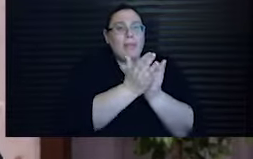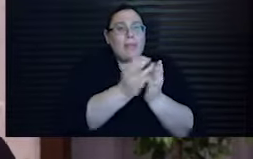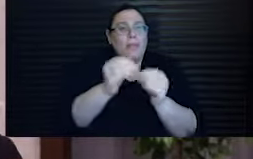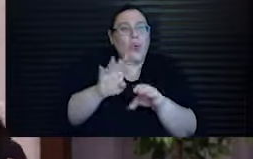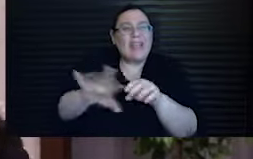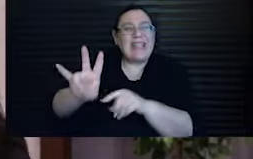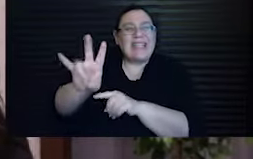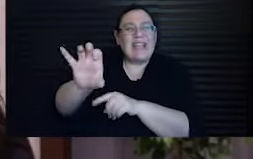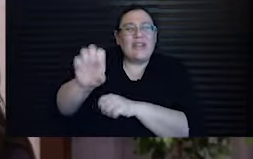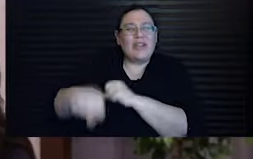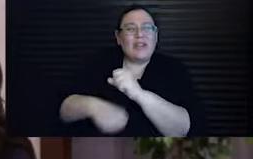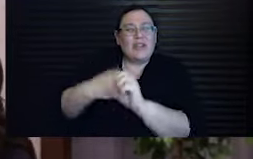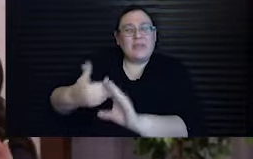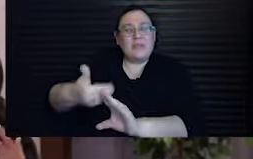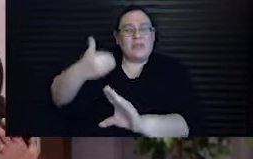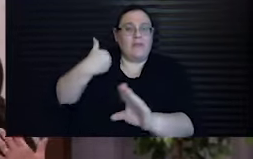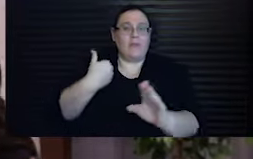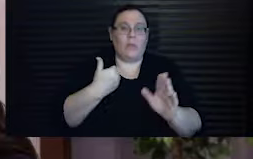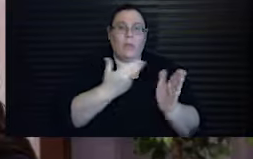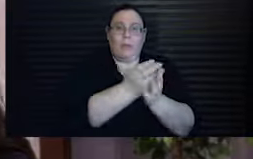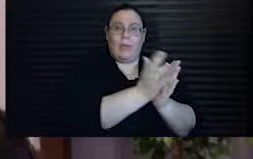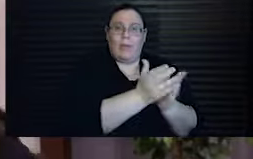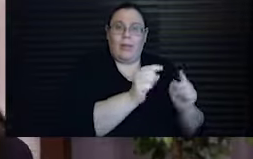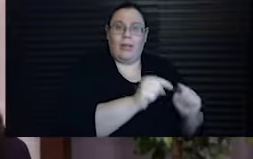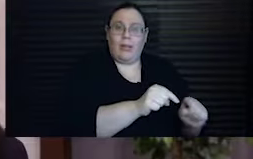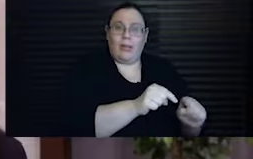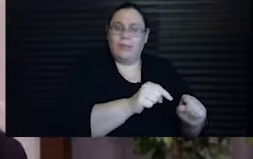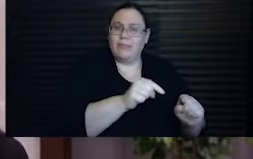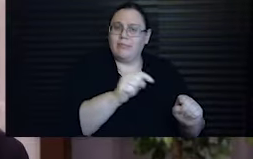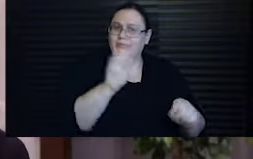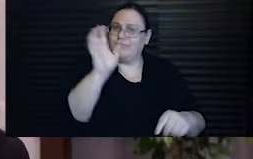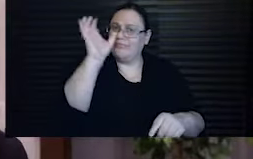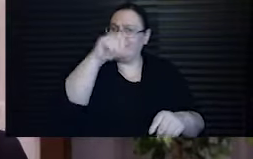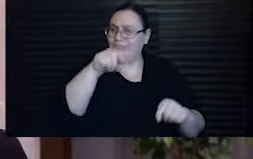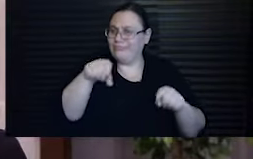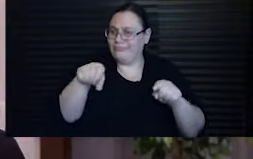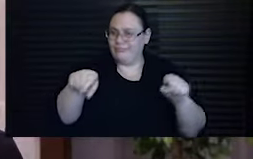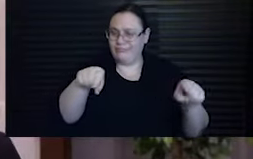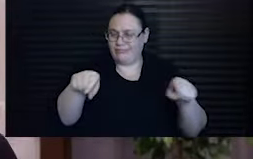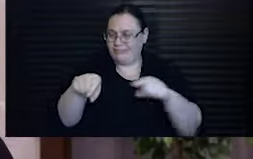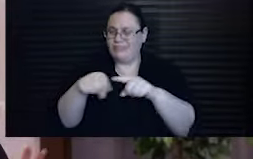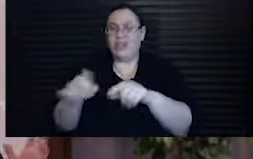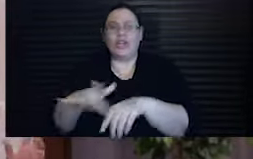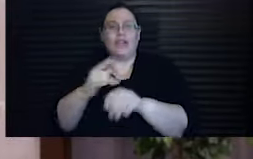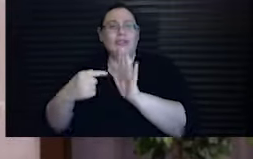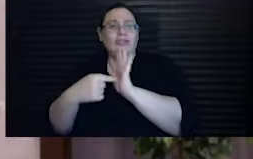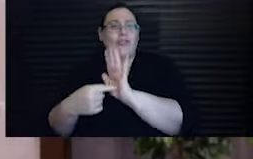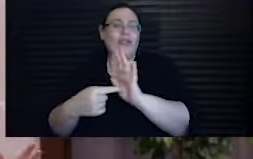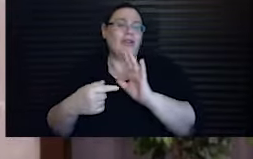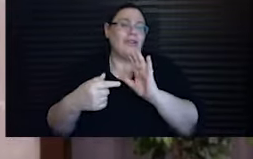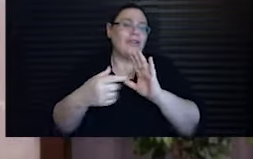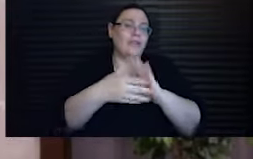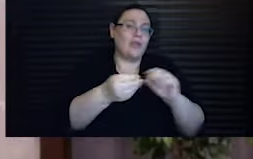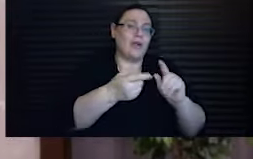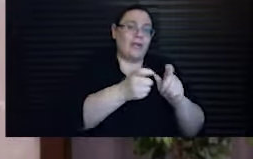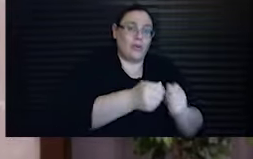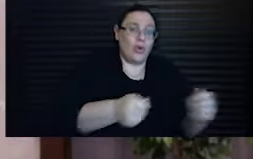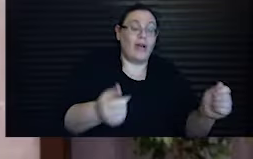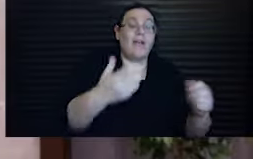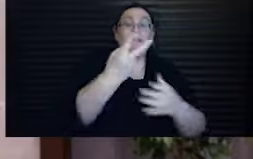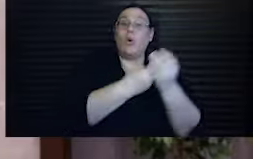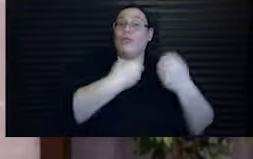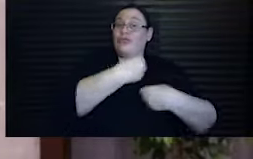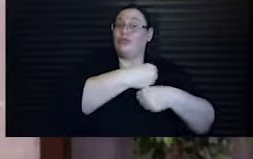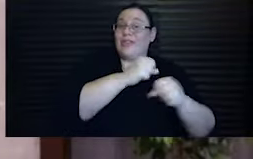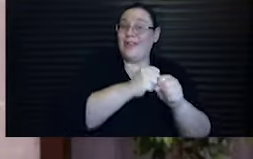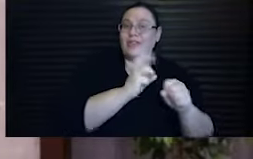700 years. And it is an eerie precursor to the Torah's version of both the creation and the flood stories